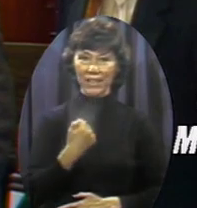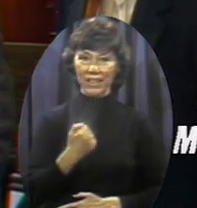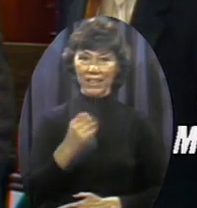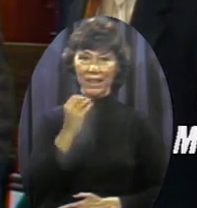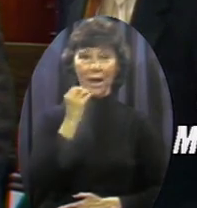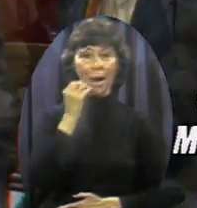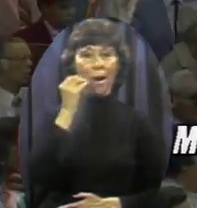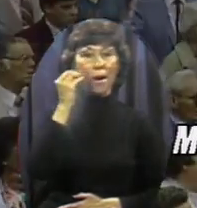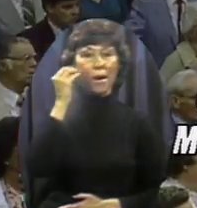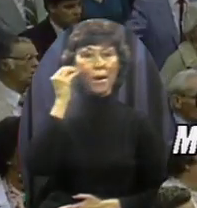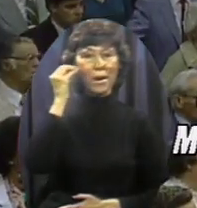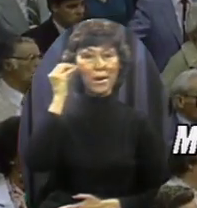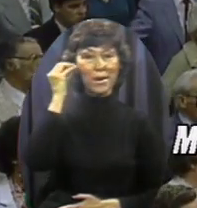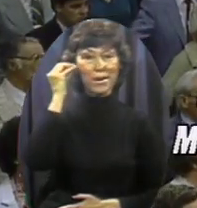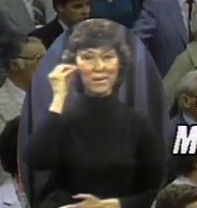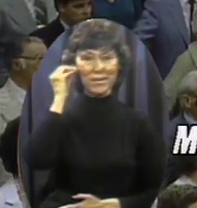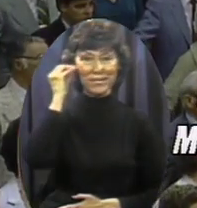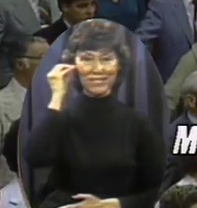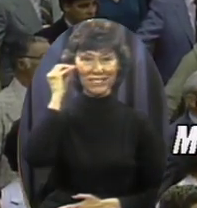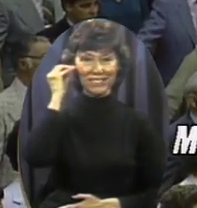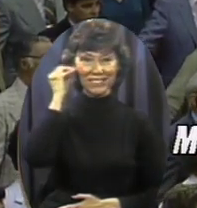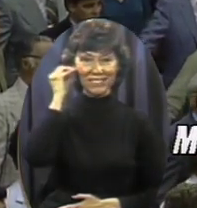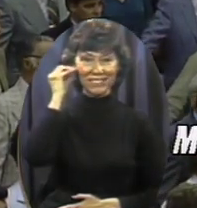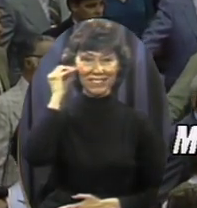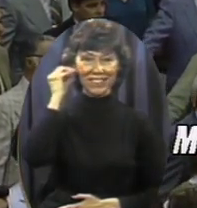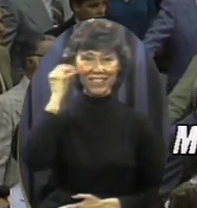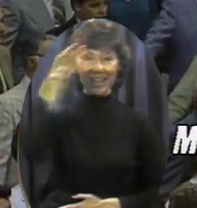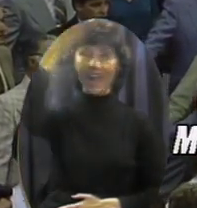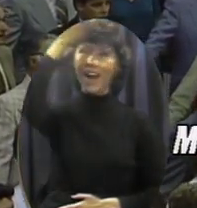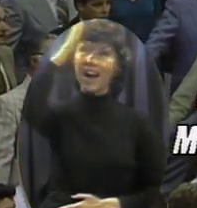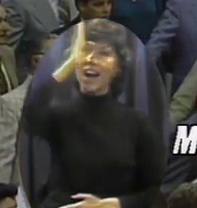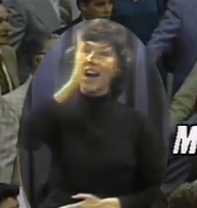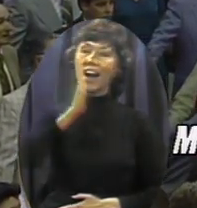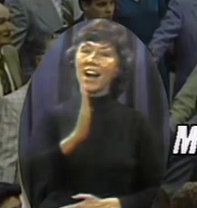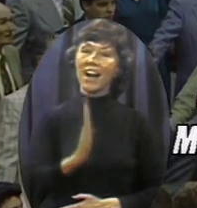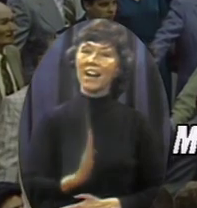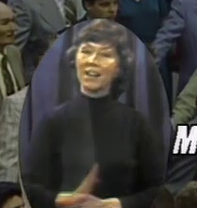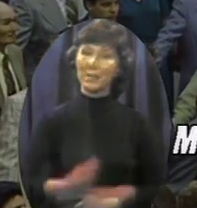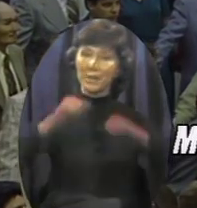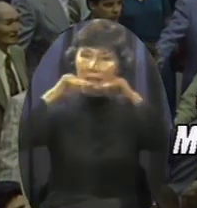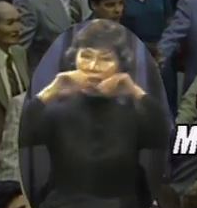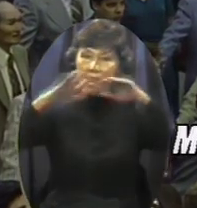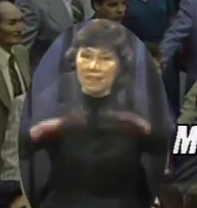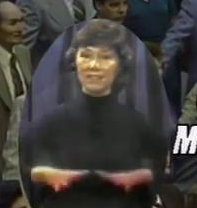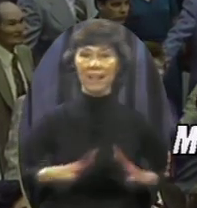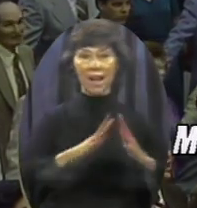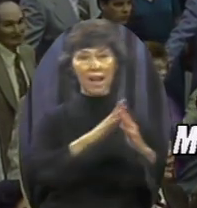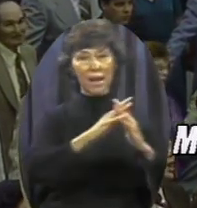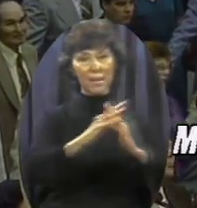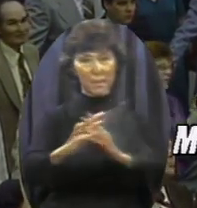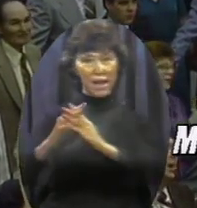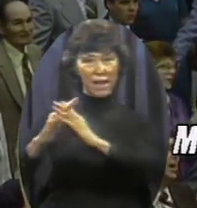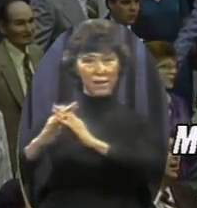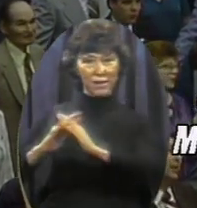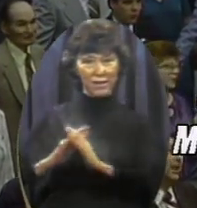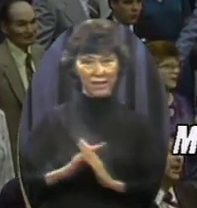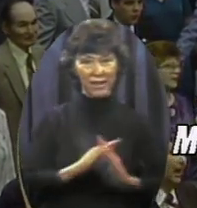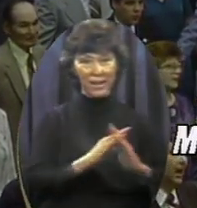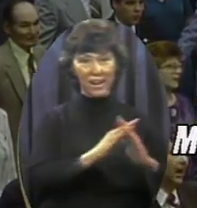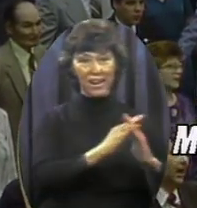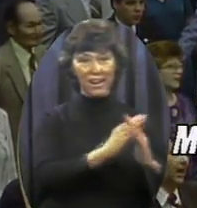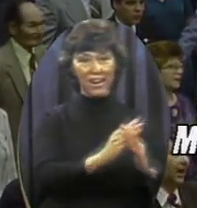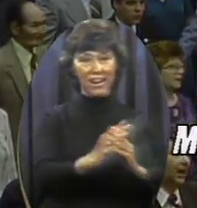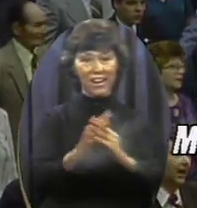home God bless America